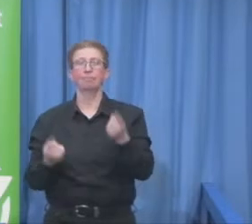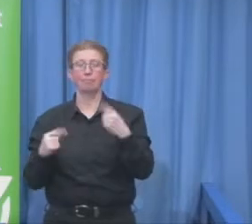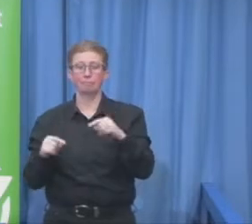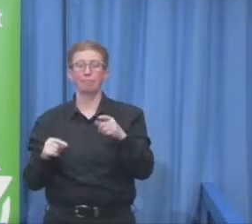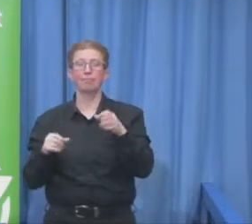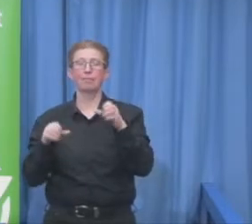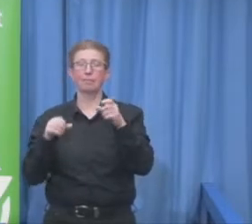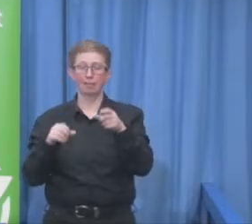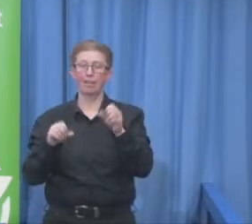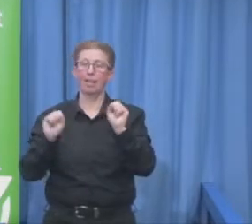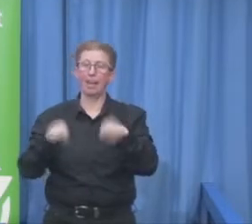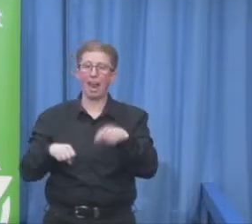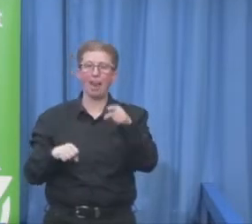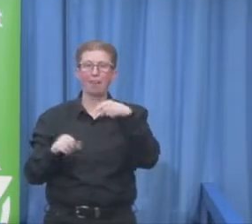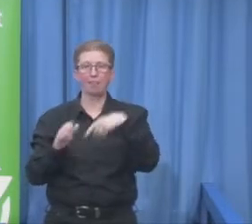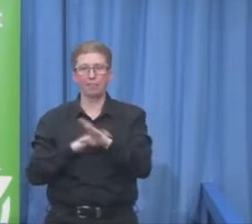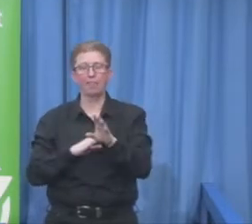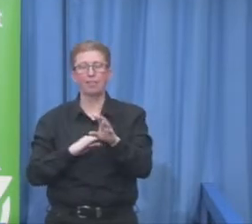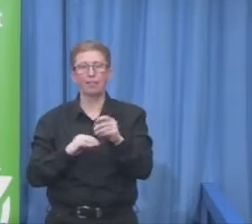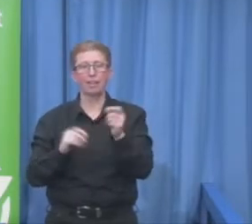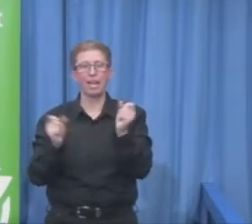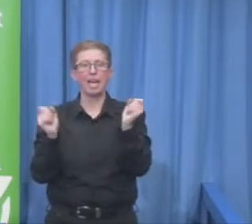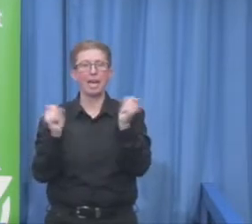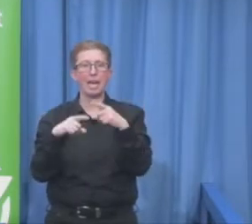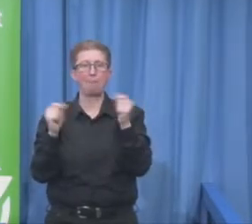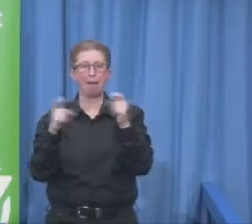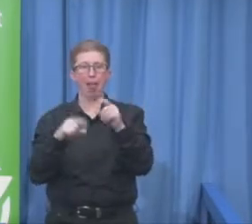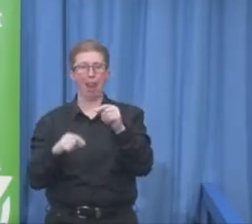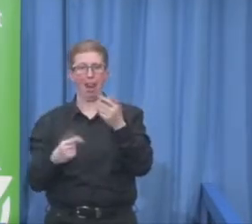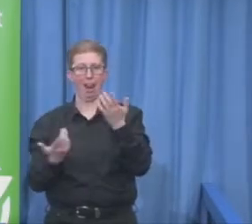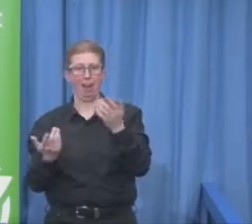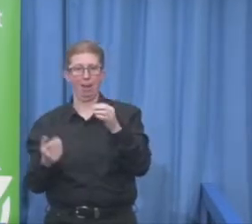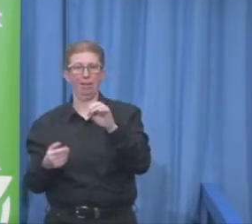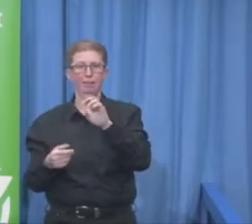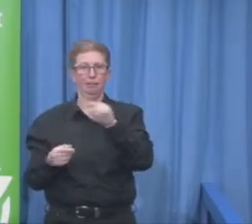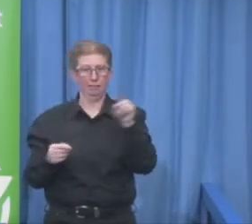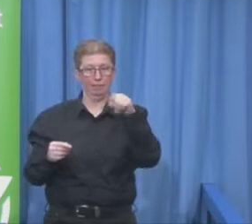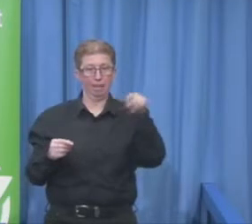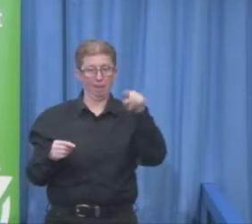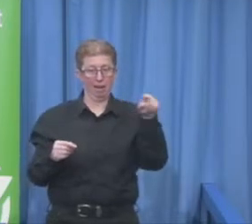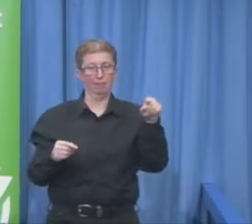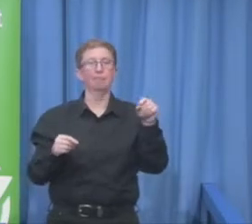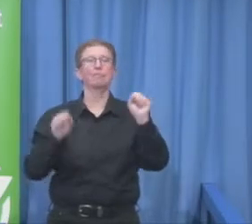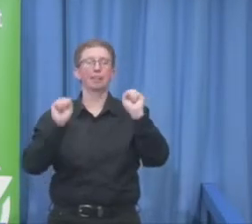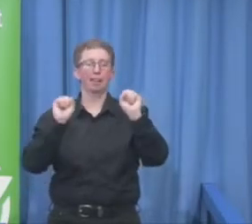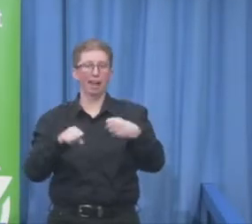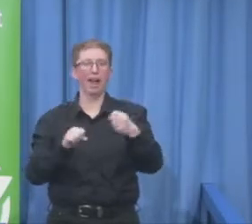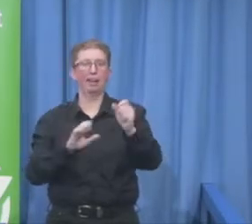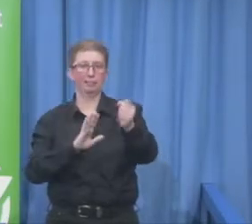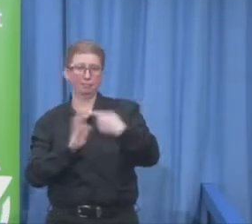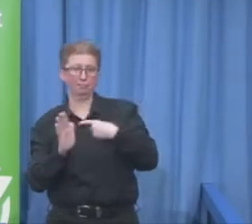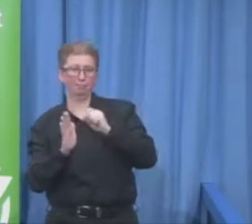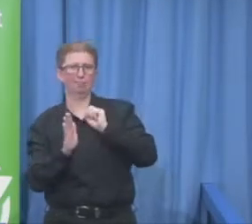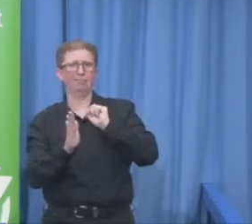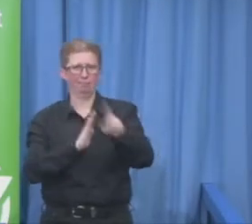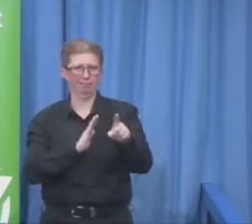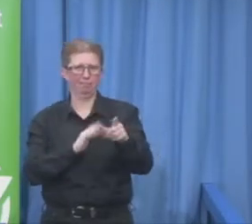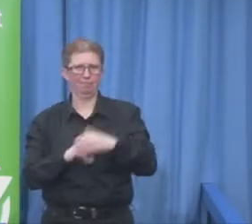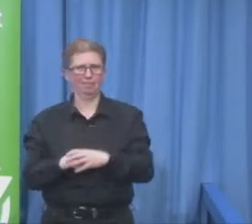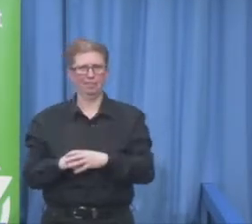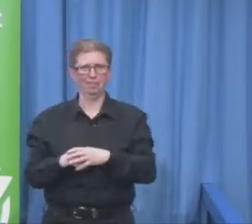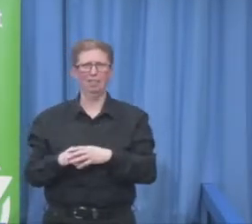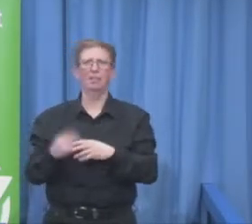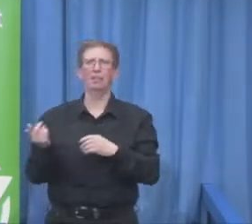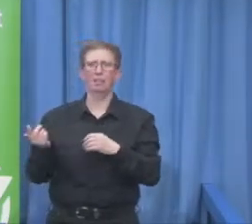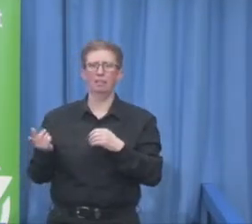program, the list of speakers, et cetera. Caroline also knows a lot about this, but I think the time really is